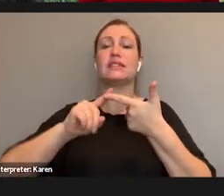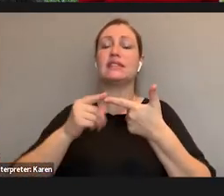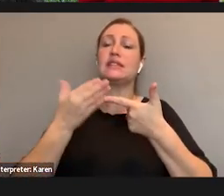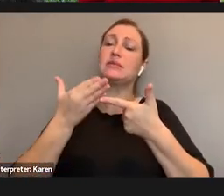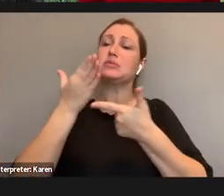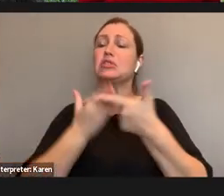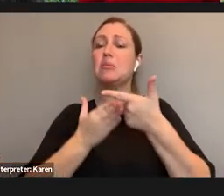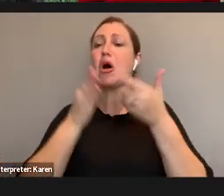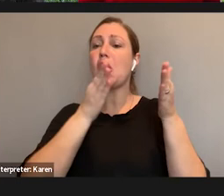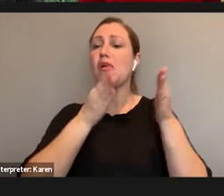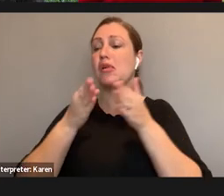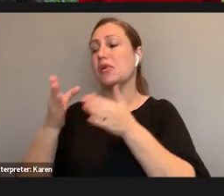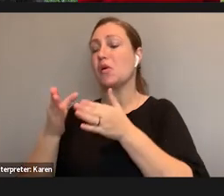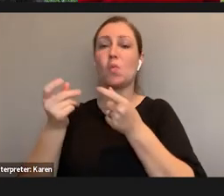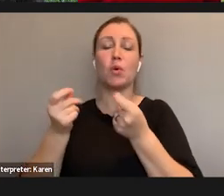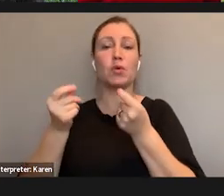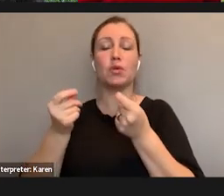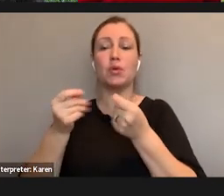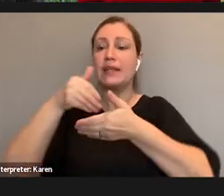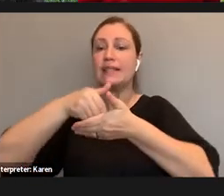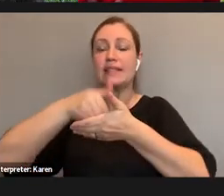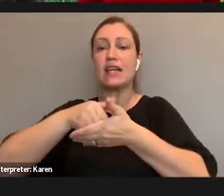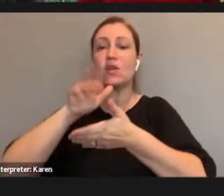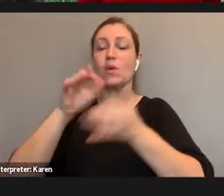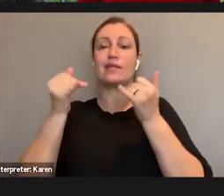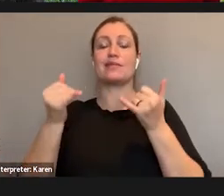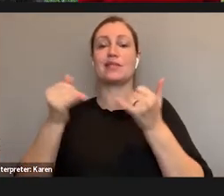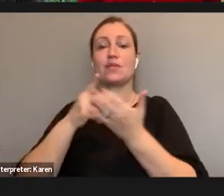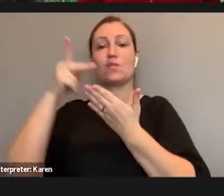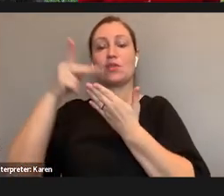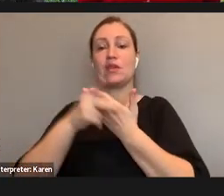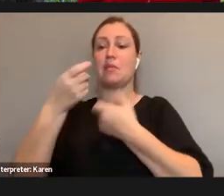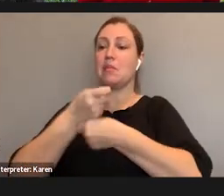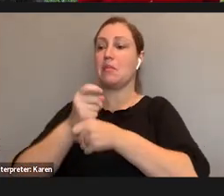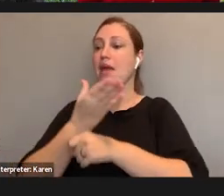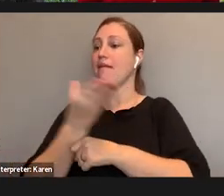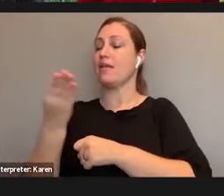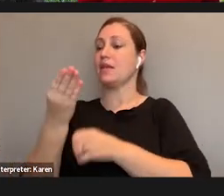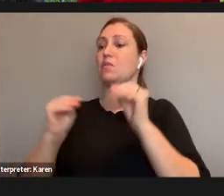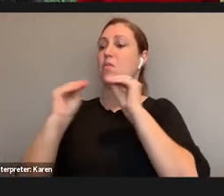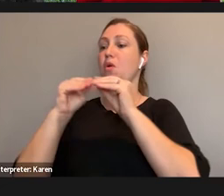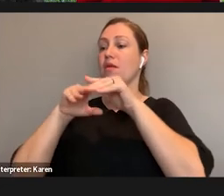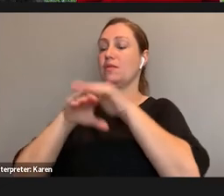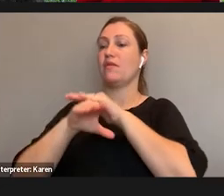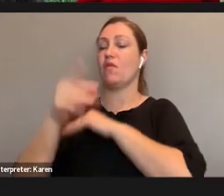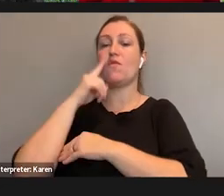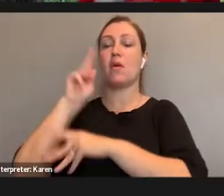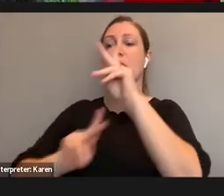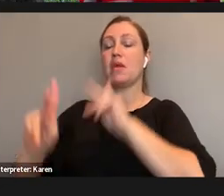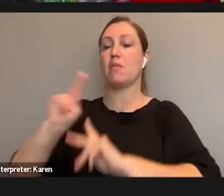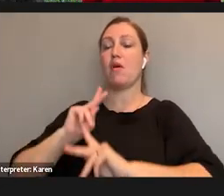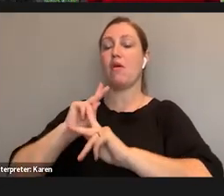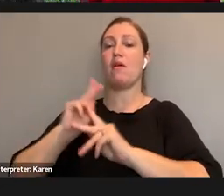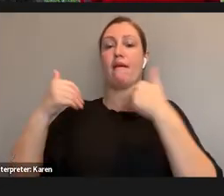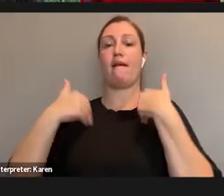inside of your existing programs to make things more accessible for people with disabilities. And then some